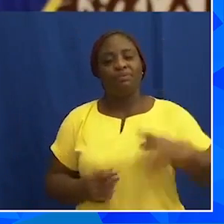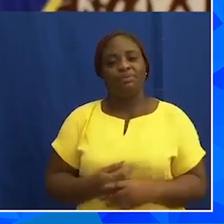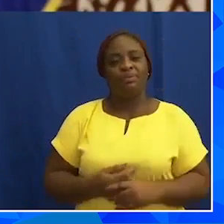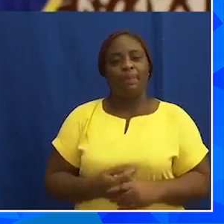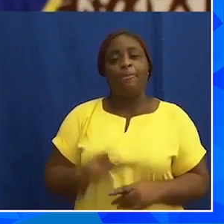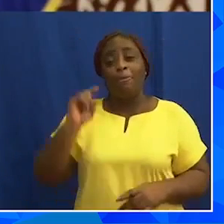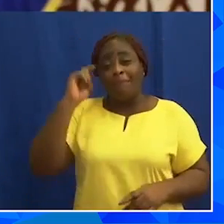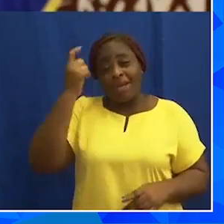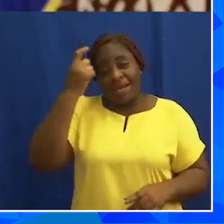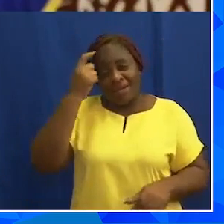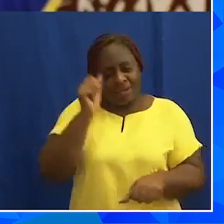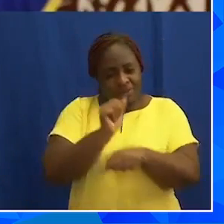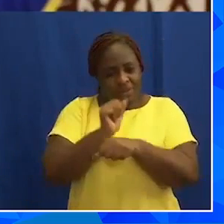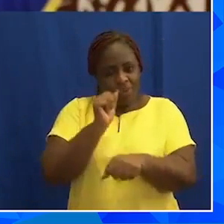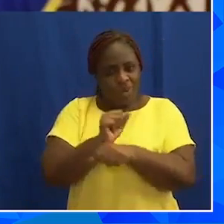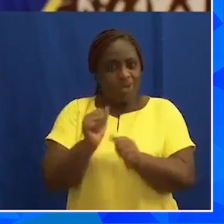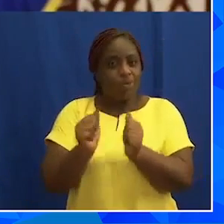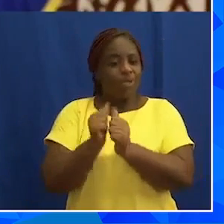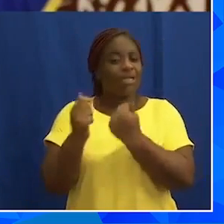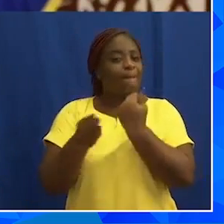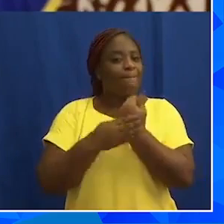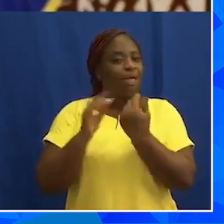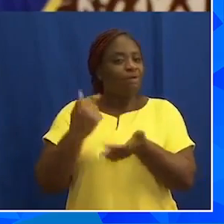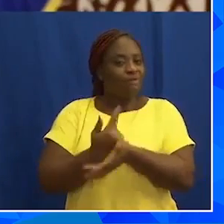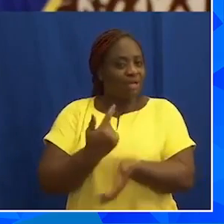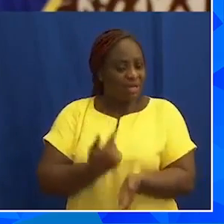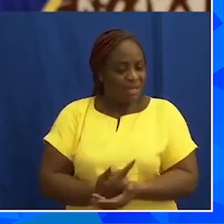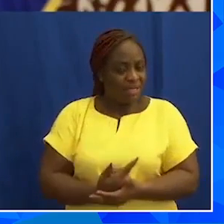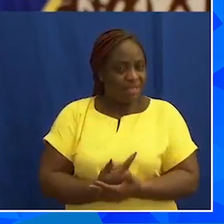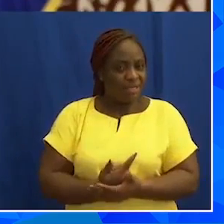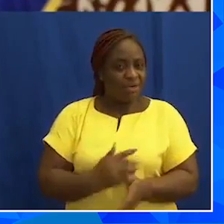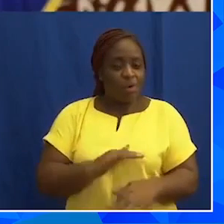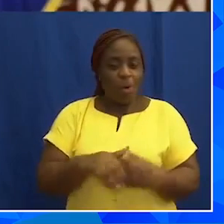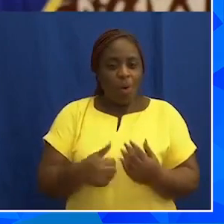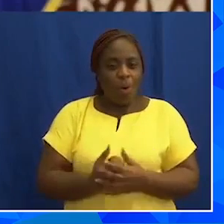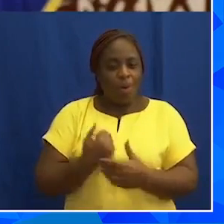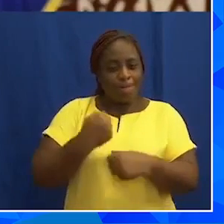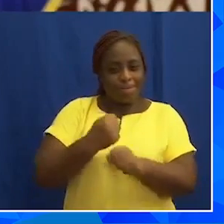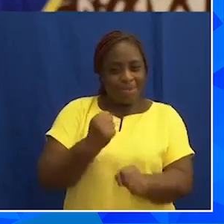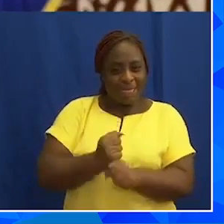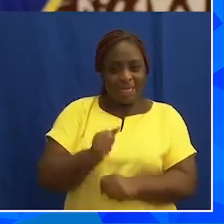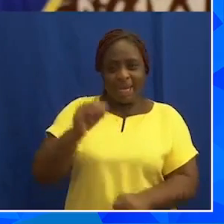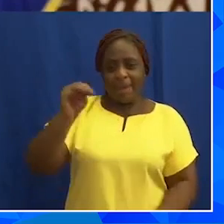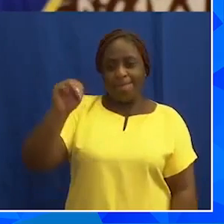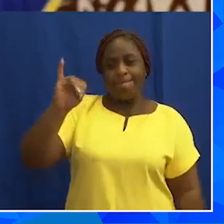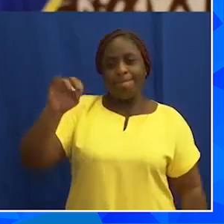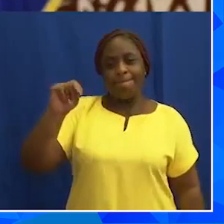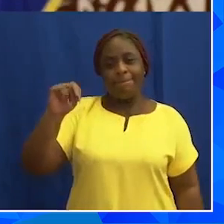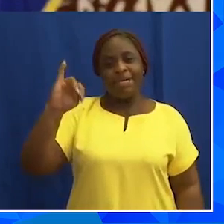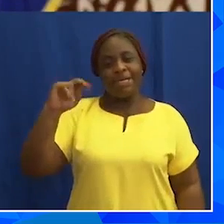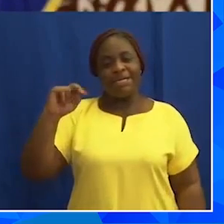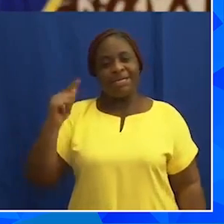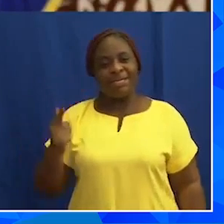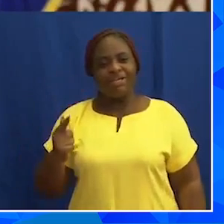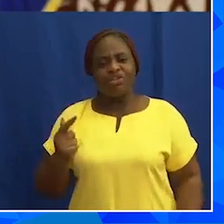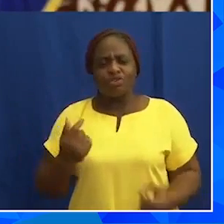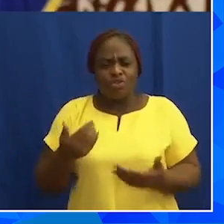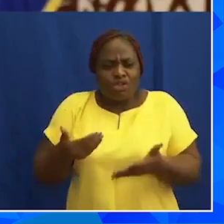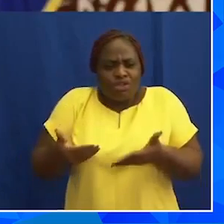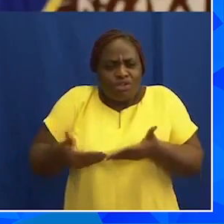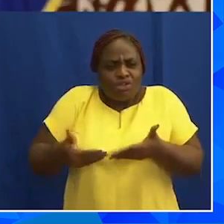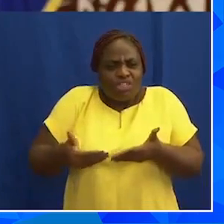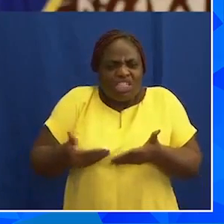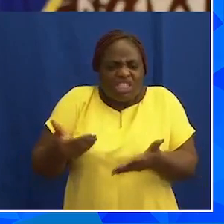government is working with the Bank of Ghana and the oil producing and mining companies to introduce a new